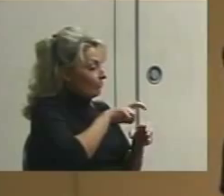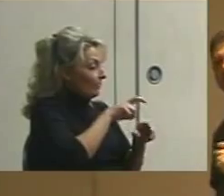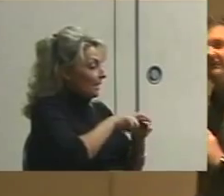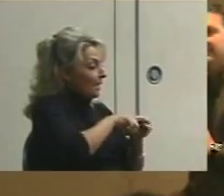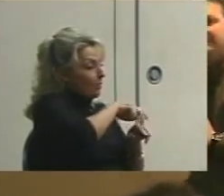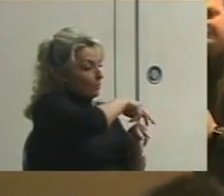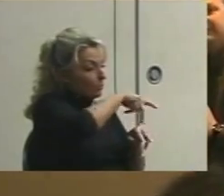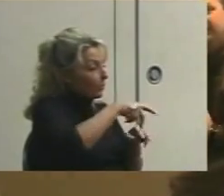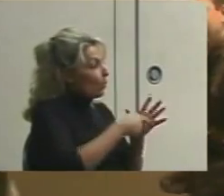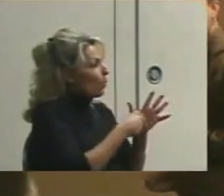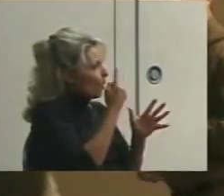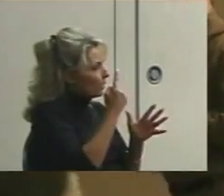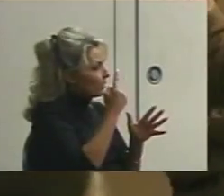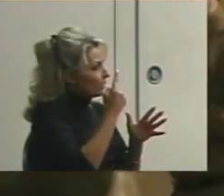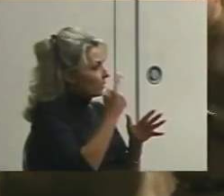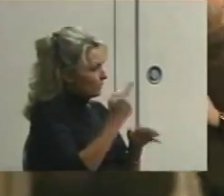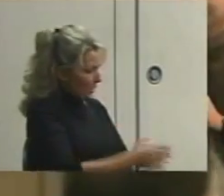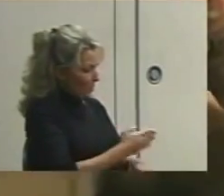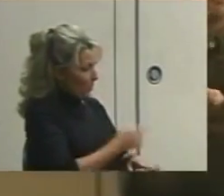for Percy?